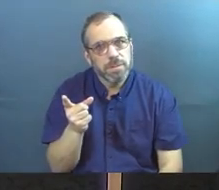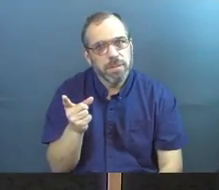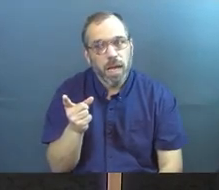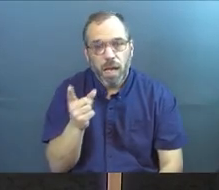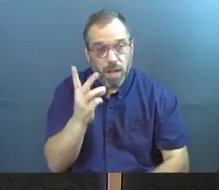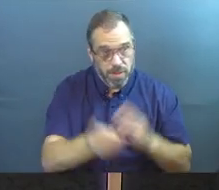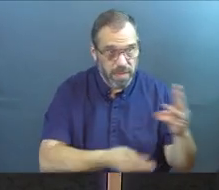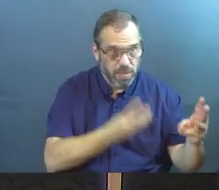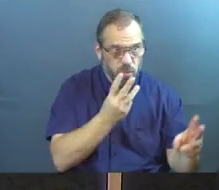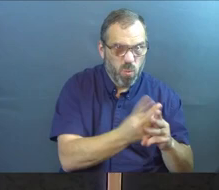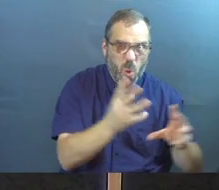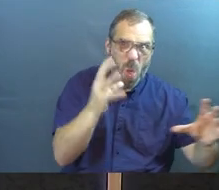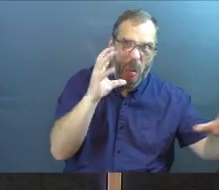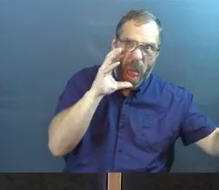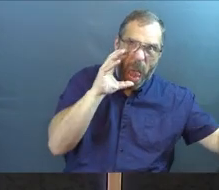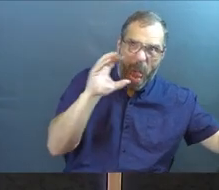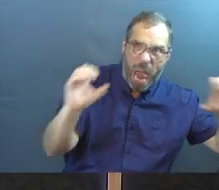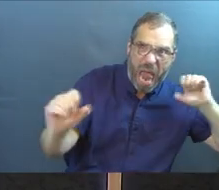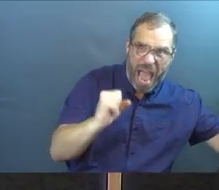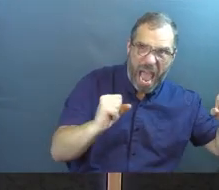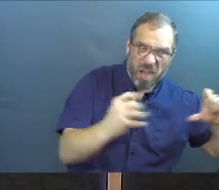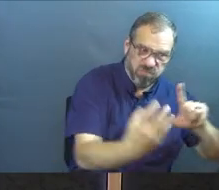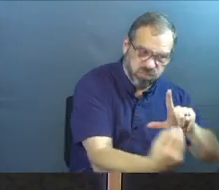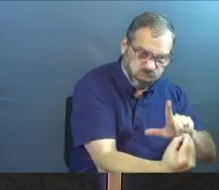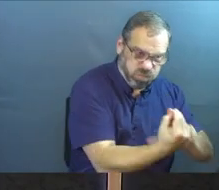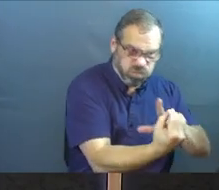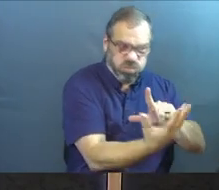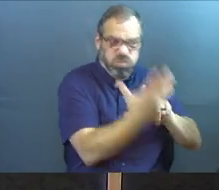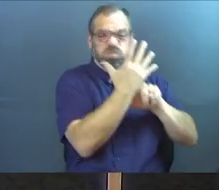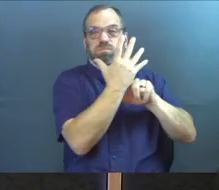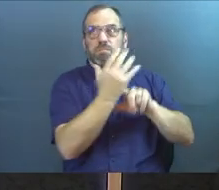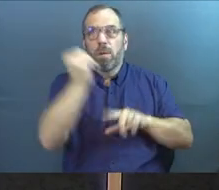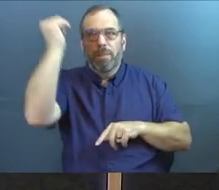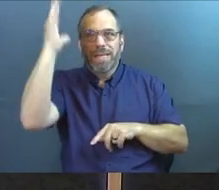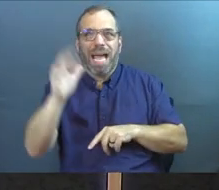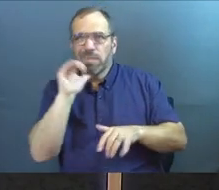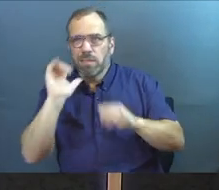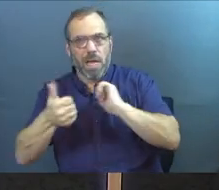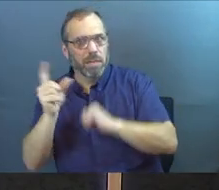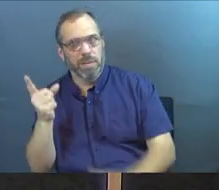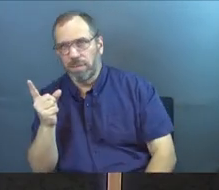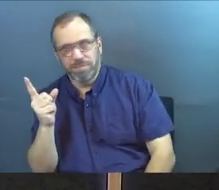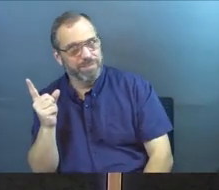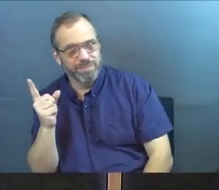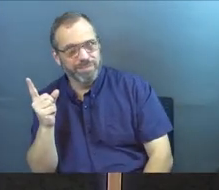This world is loud, and God does not compete.